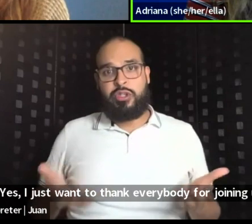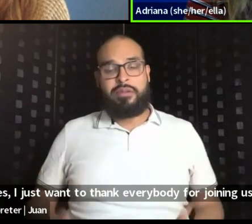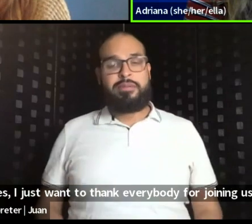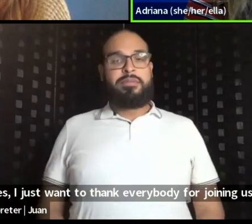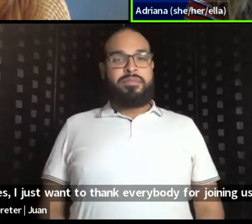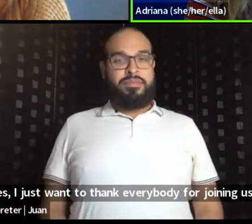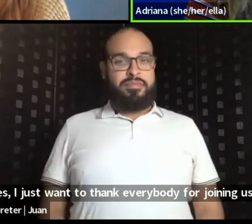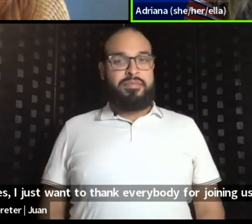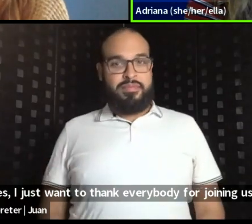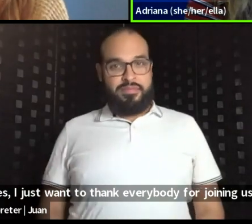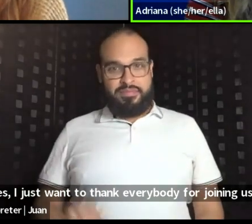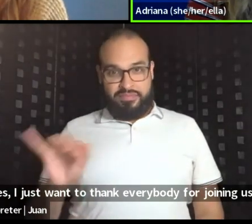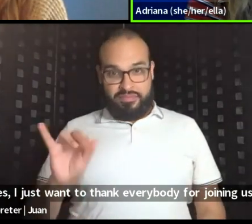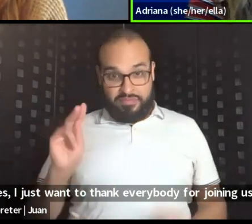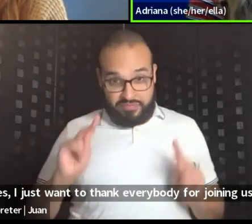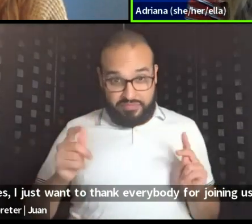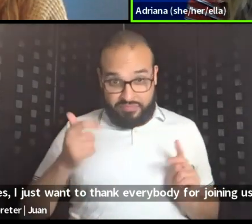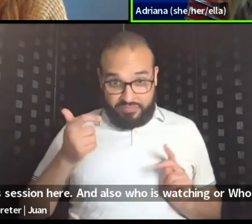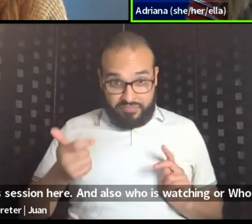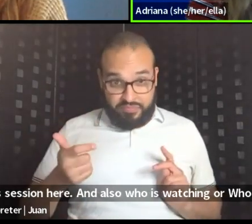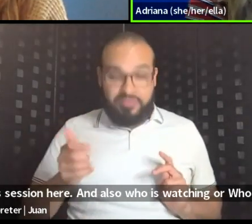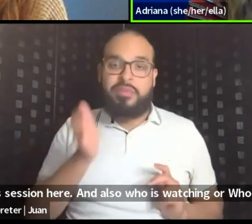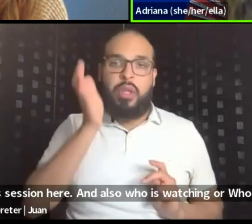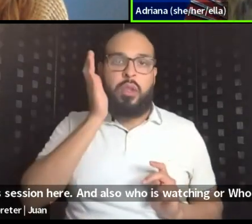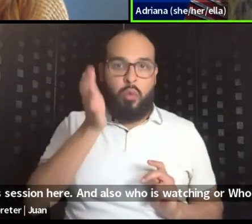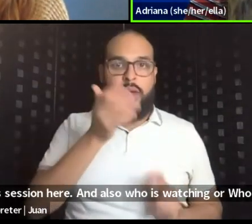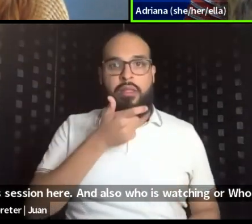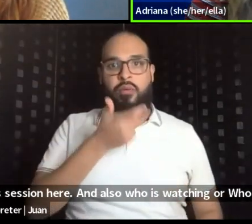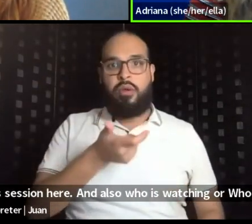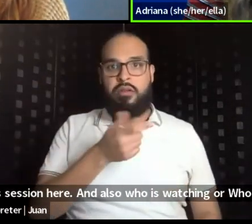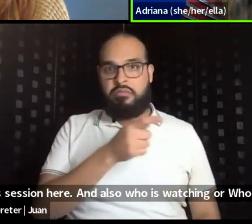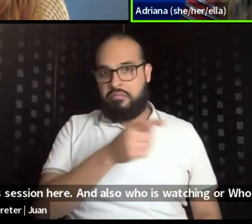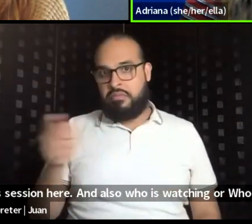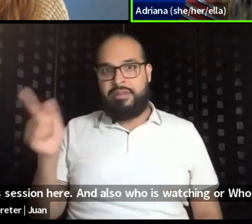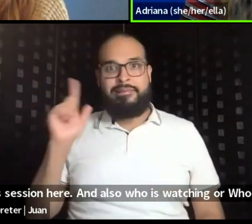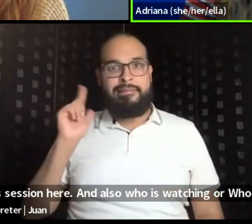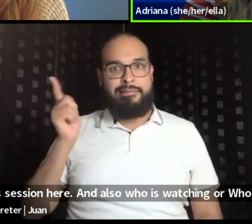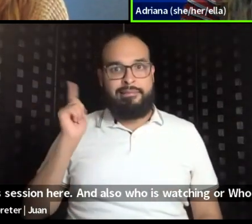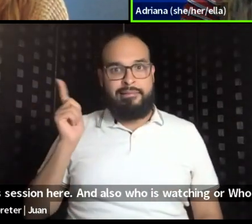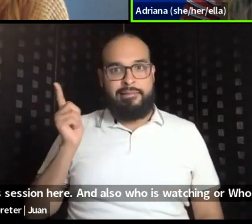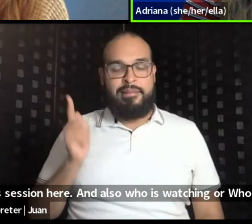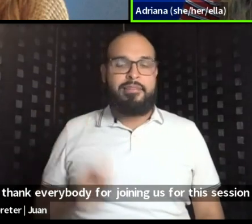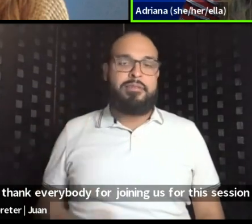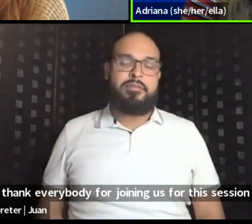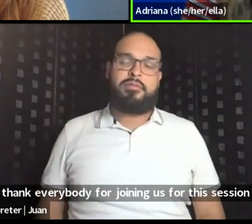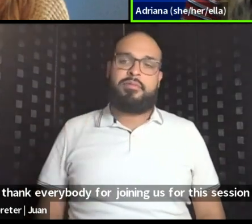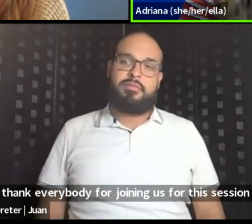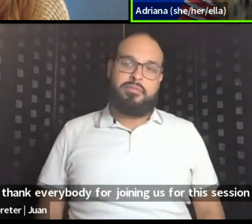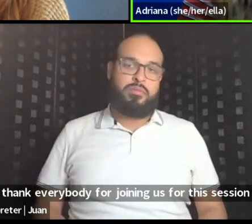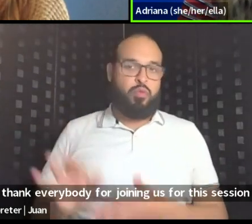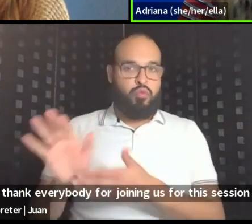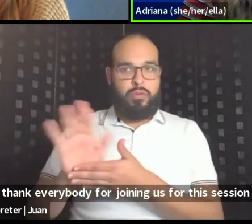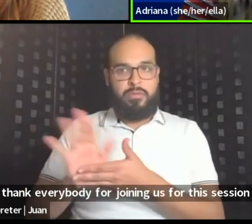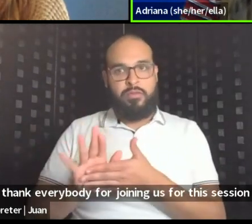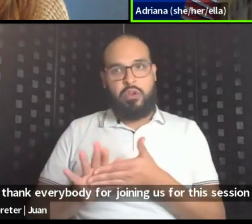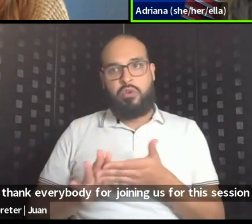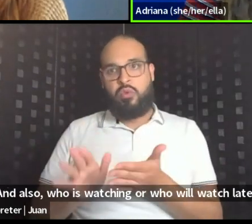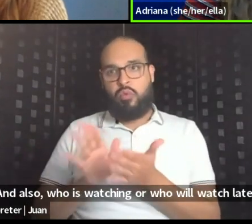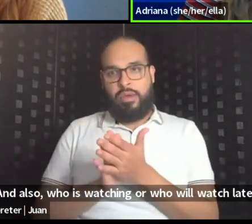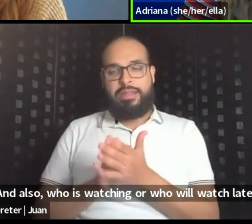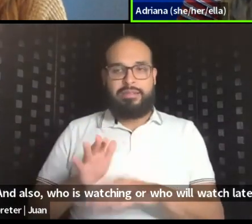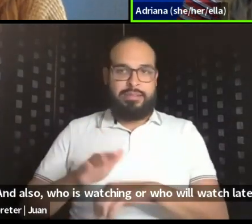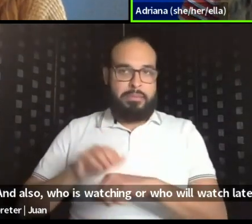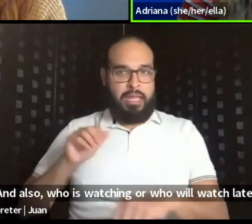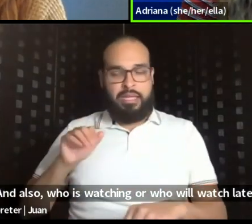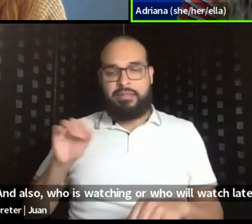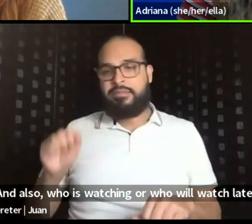and also who is watching or who will watch, um, later on, um, as a video on demand that we thank you